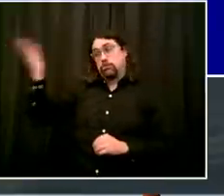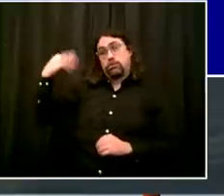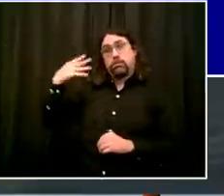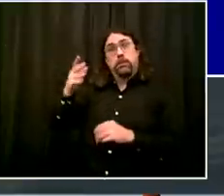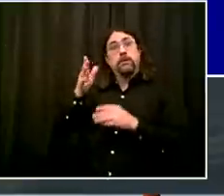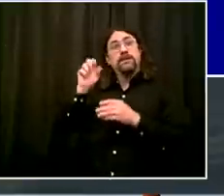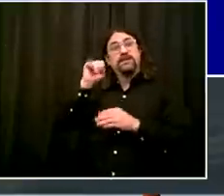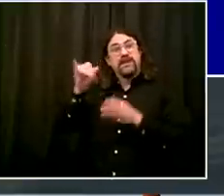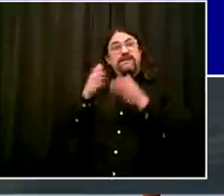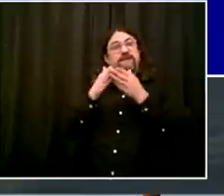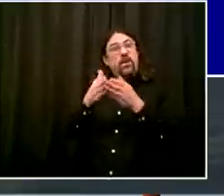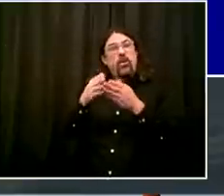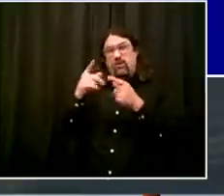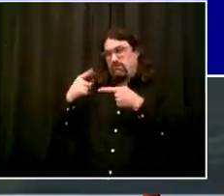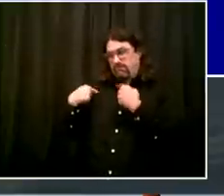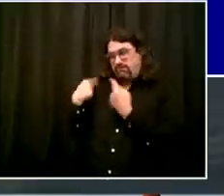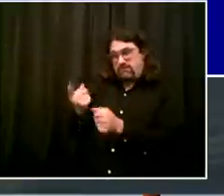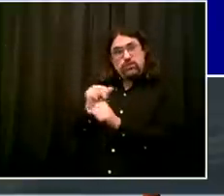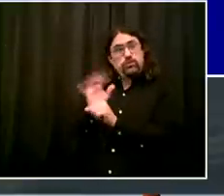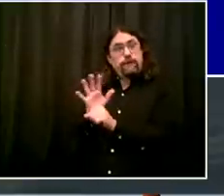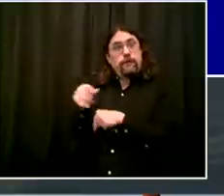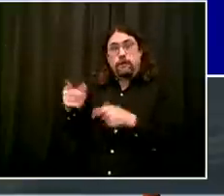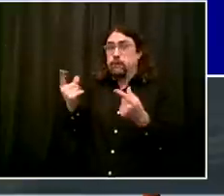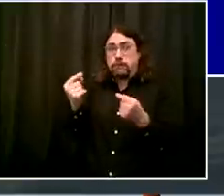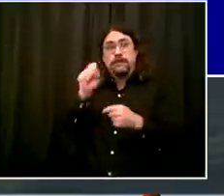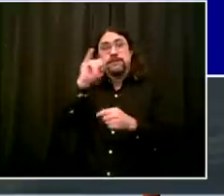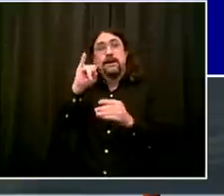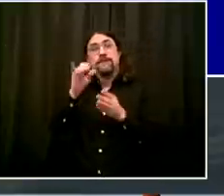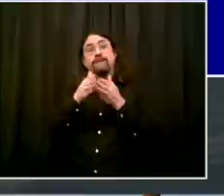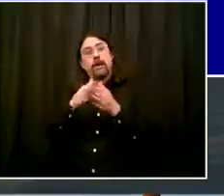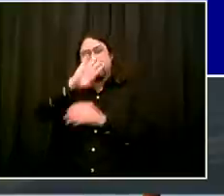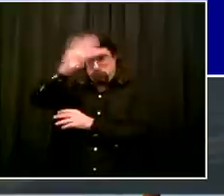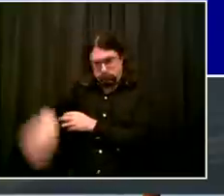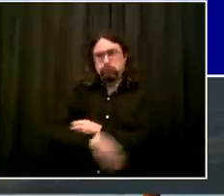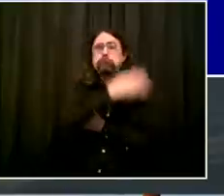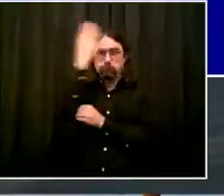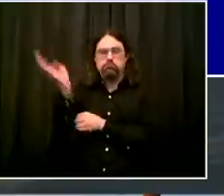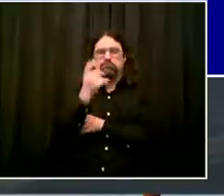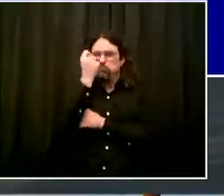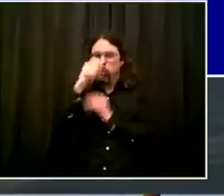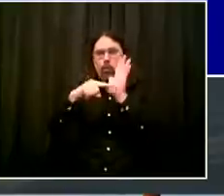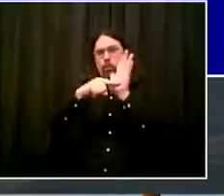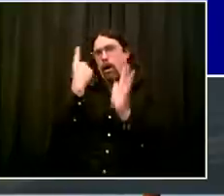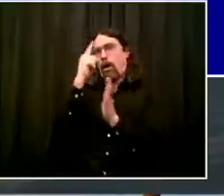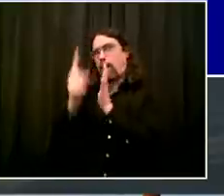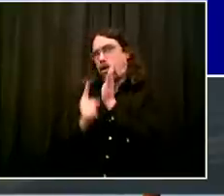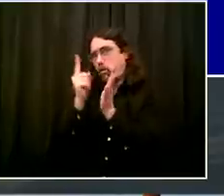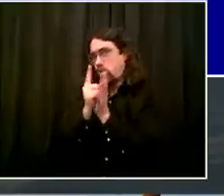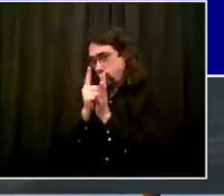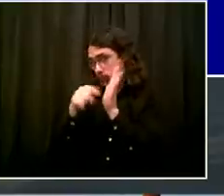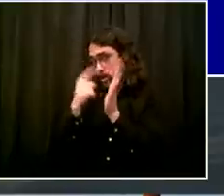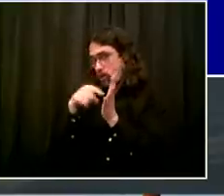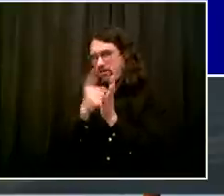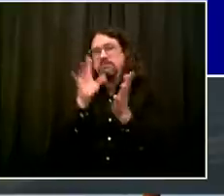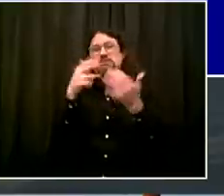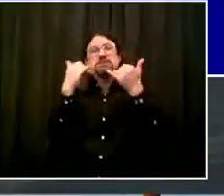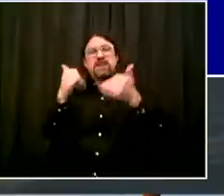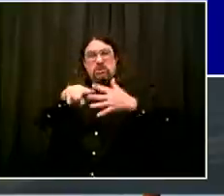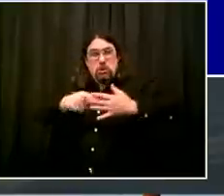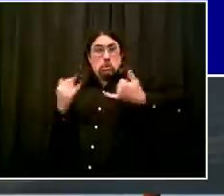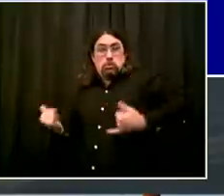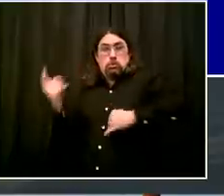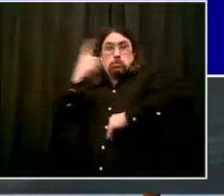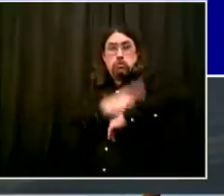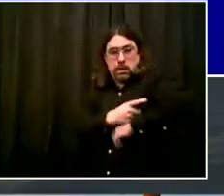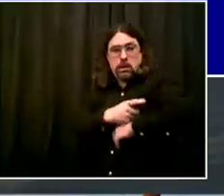We're now going to run every 30 minutes from 5 a.m. to 9 a.m. And every 30 minutes from 3.30 p.m. to